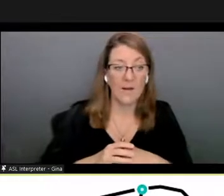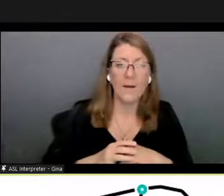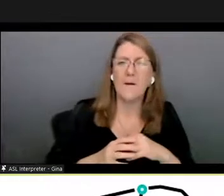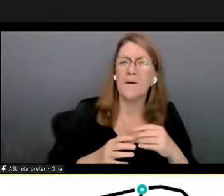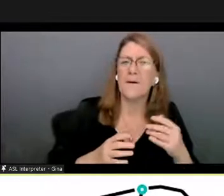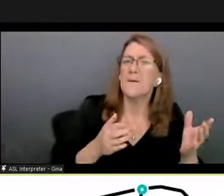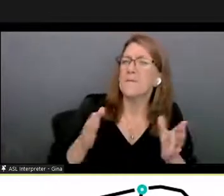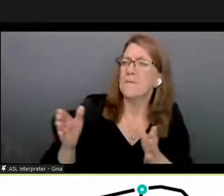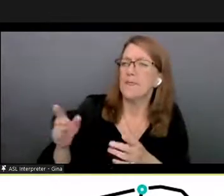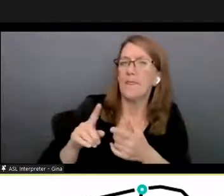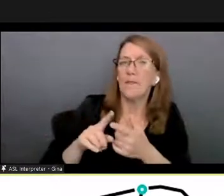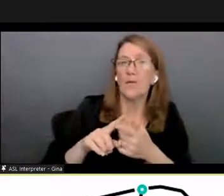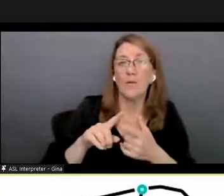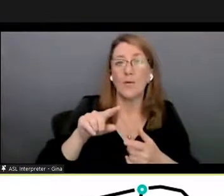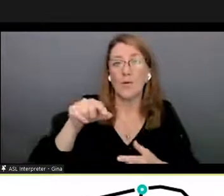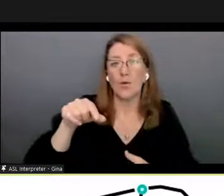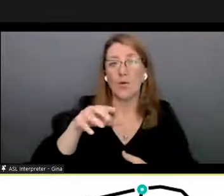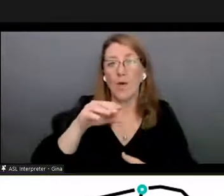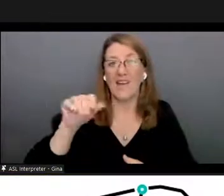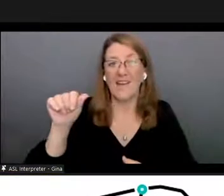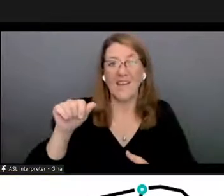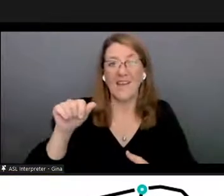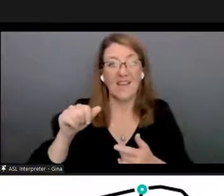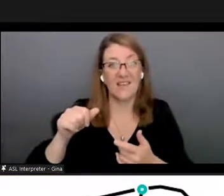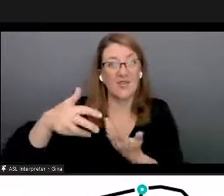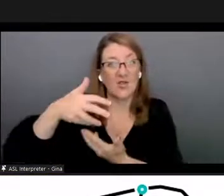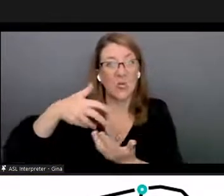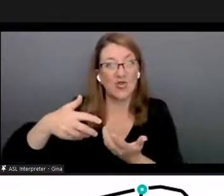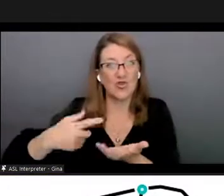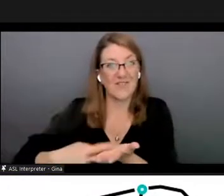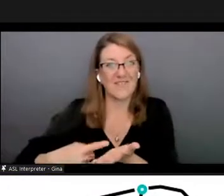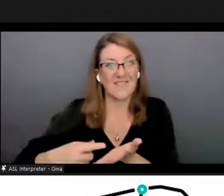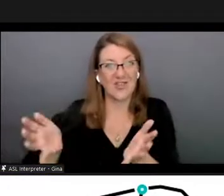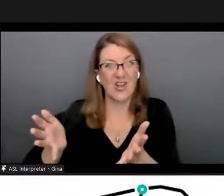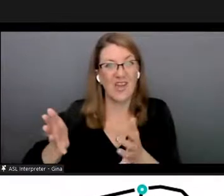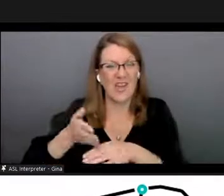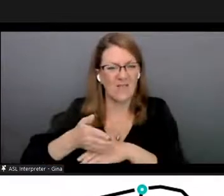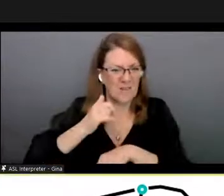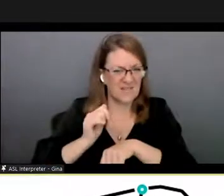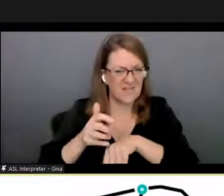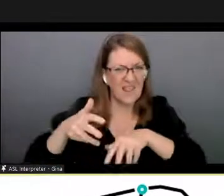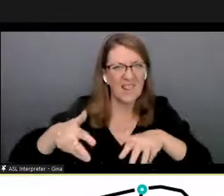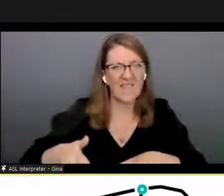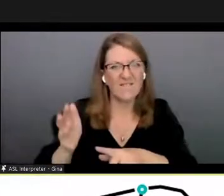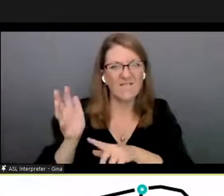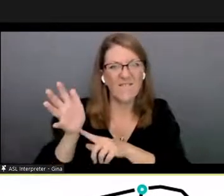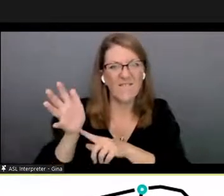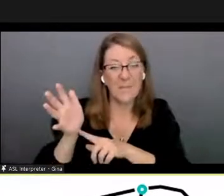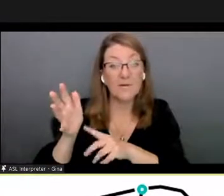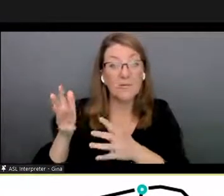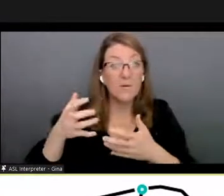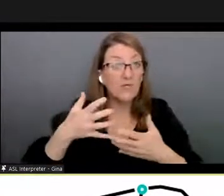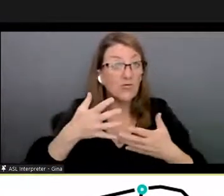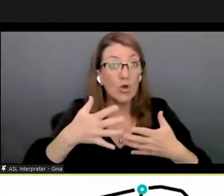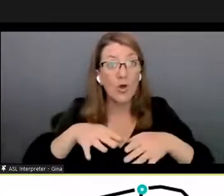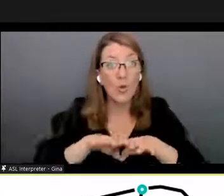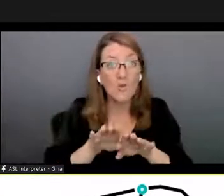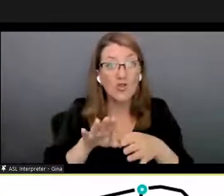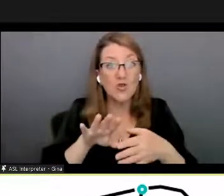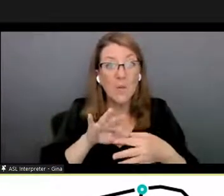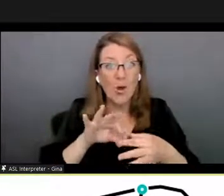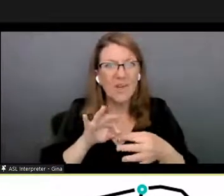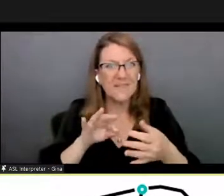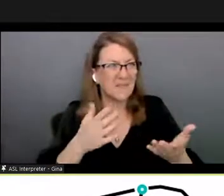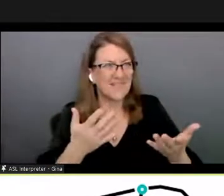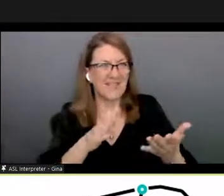the social i guess after this um mm-hmm got five minutes do you want to have any closing remarks since we're technically on your